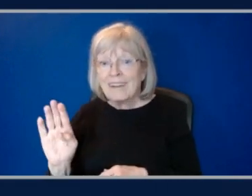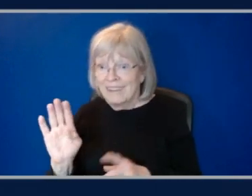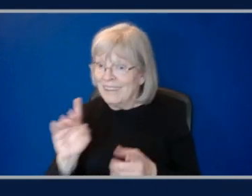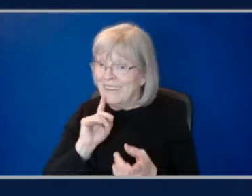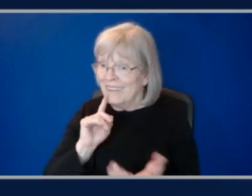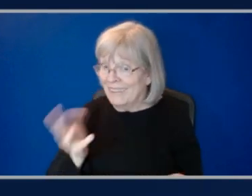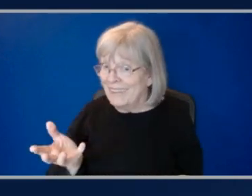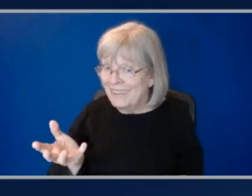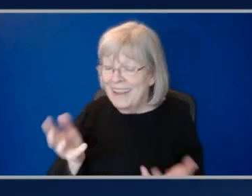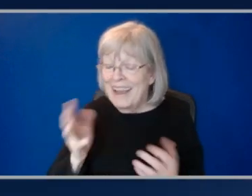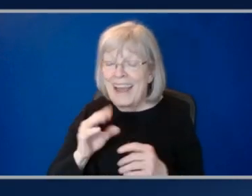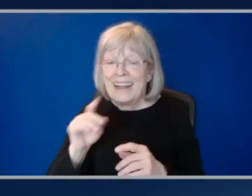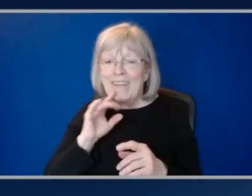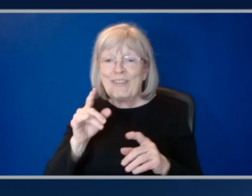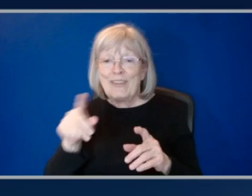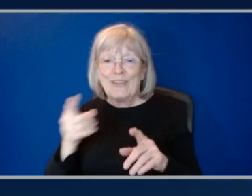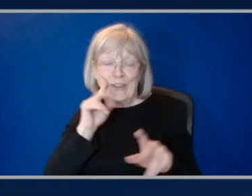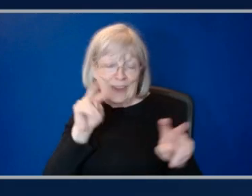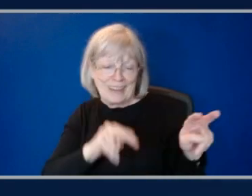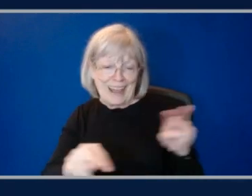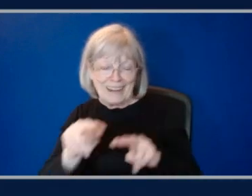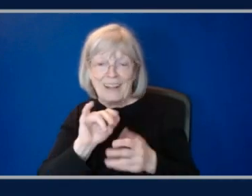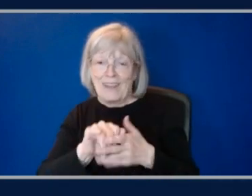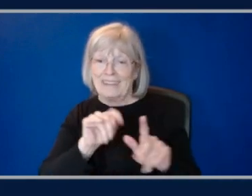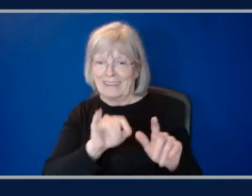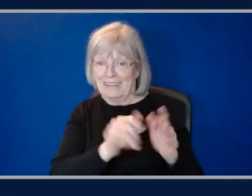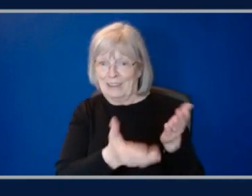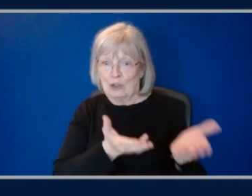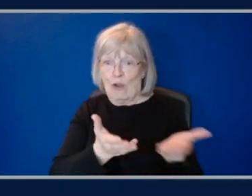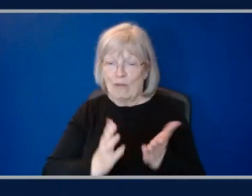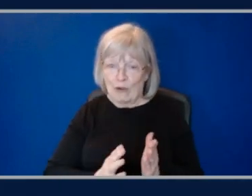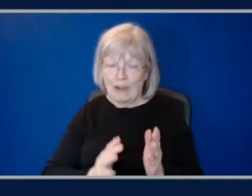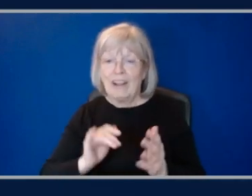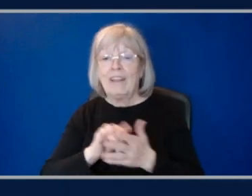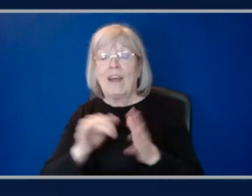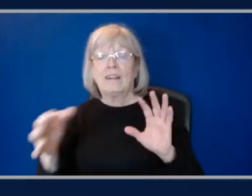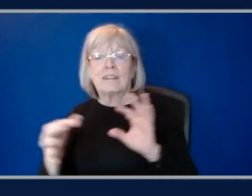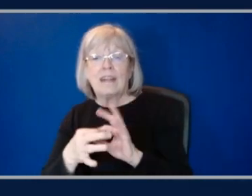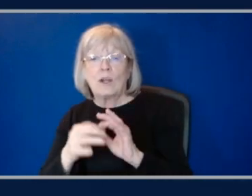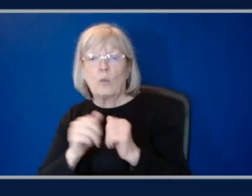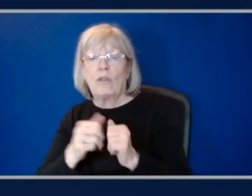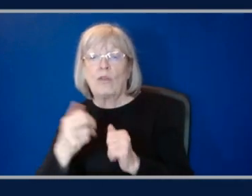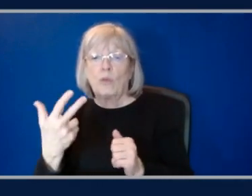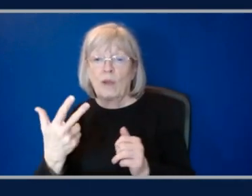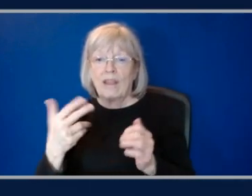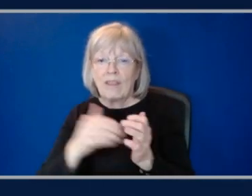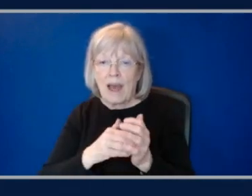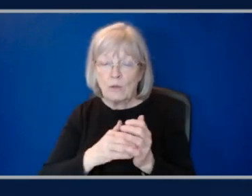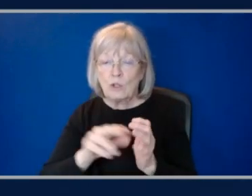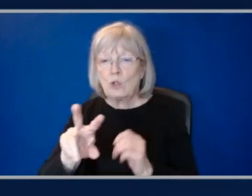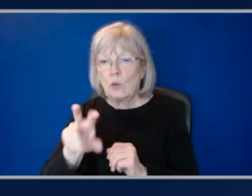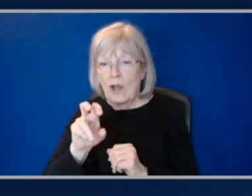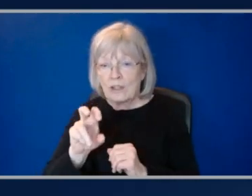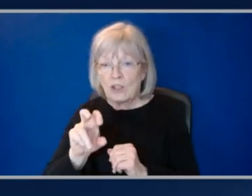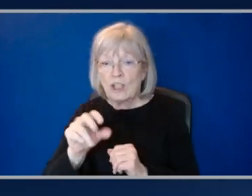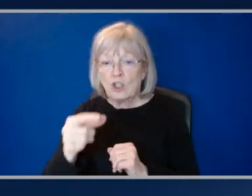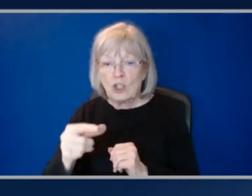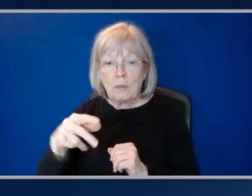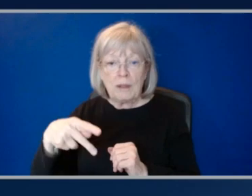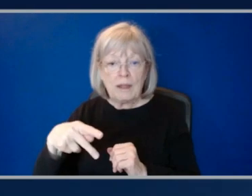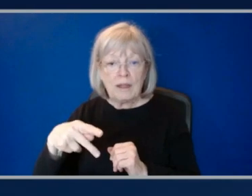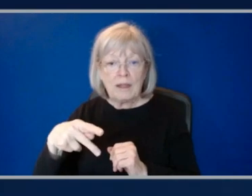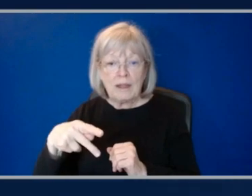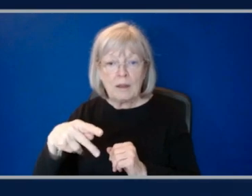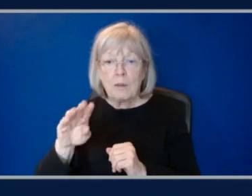then pair that out. So that's the server. It's connected with 3,200 Gbps of